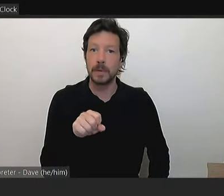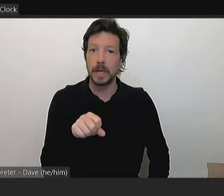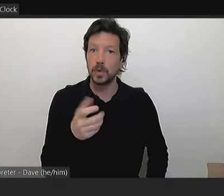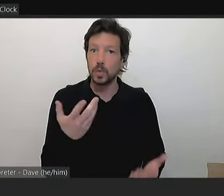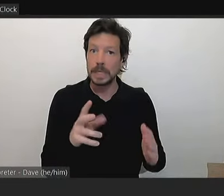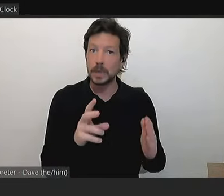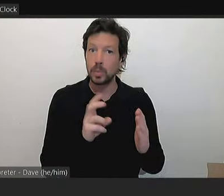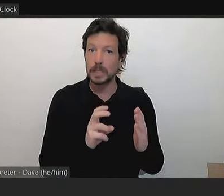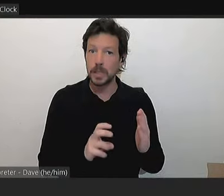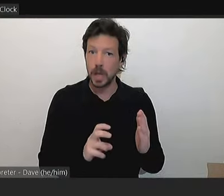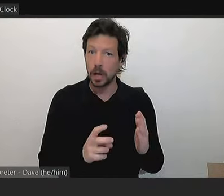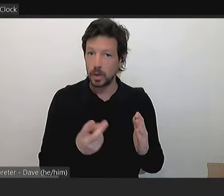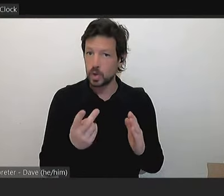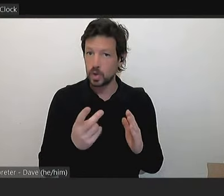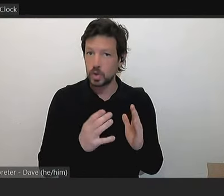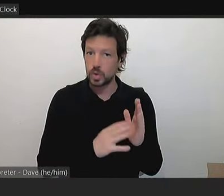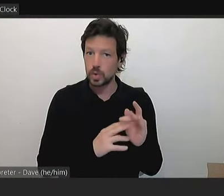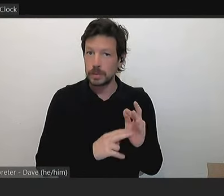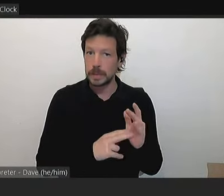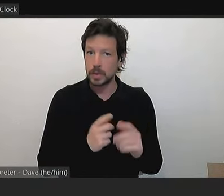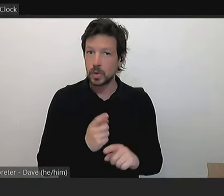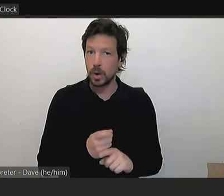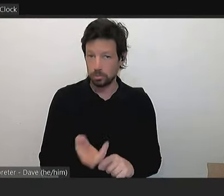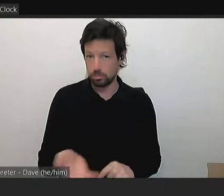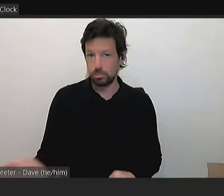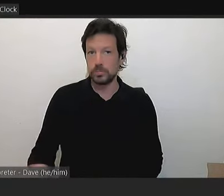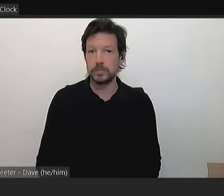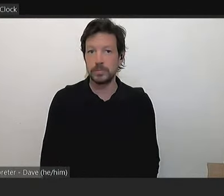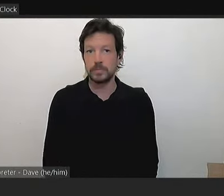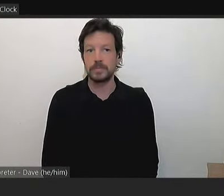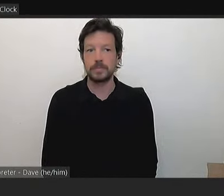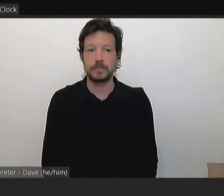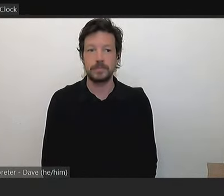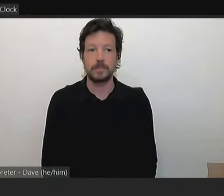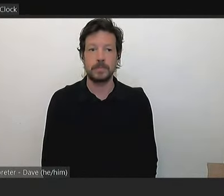yes, for two minutes to speak. You have two minutes to speak. Thank you.